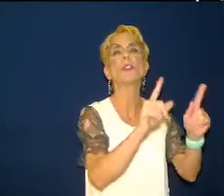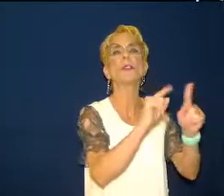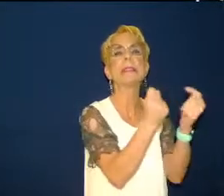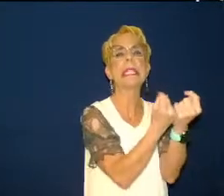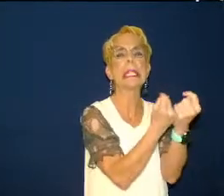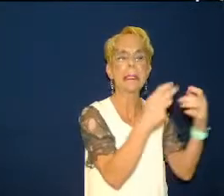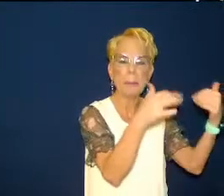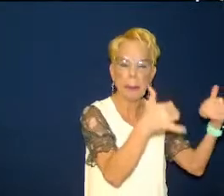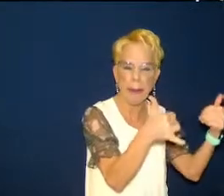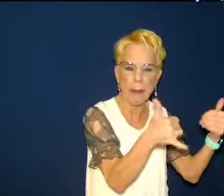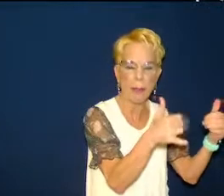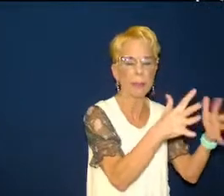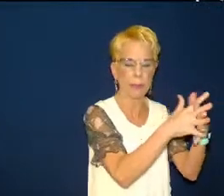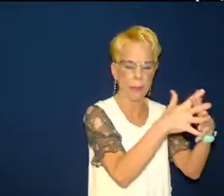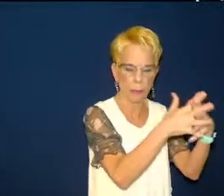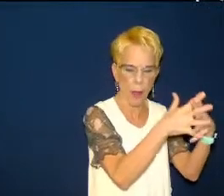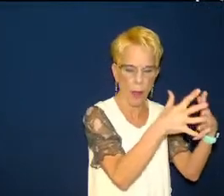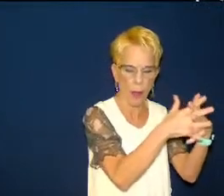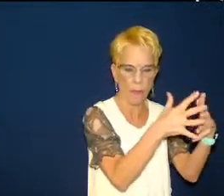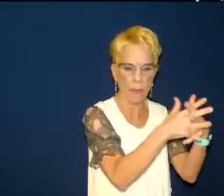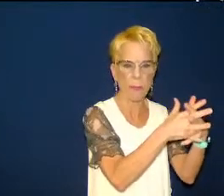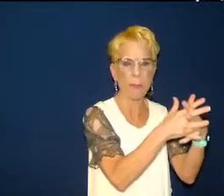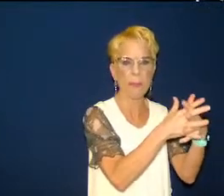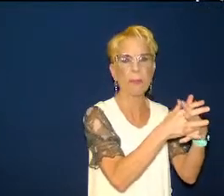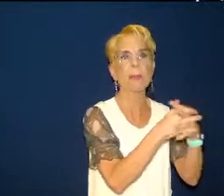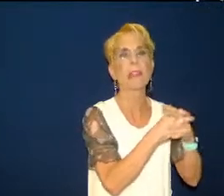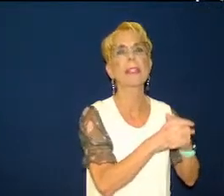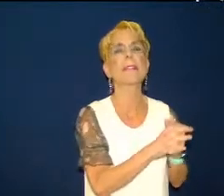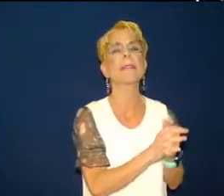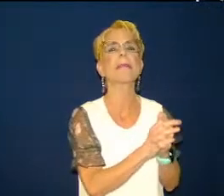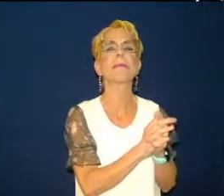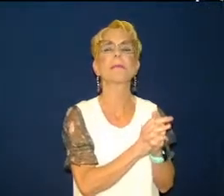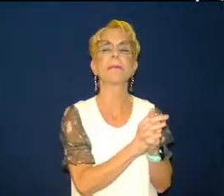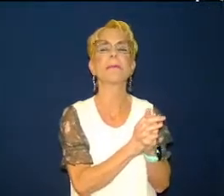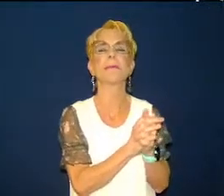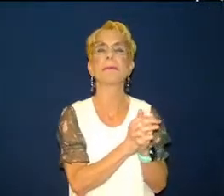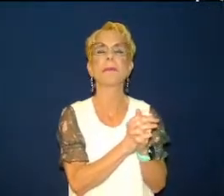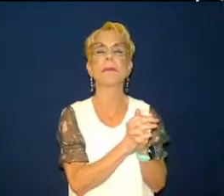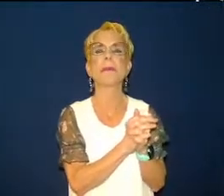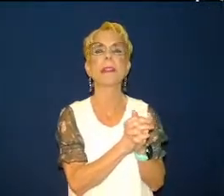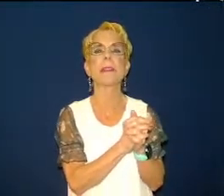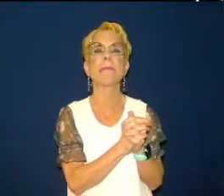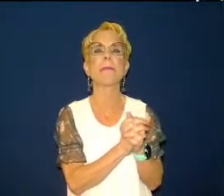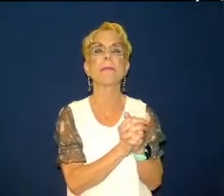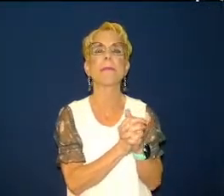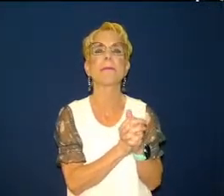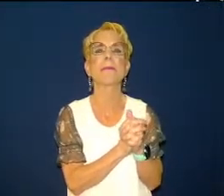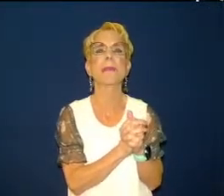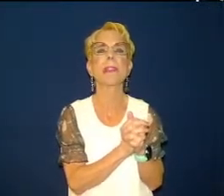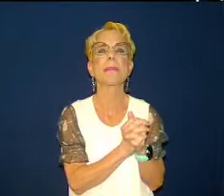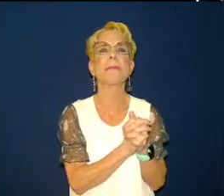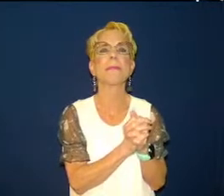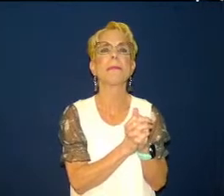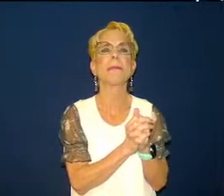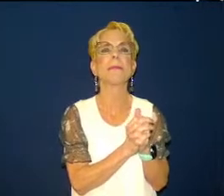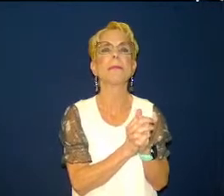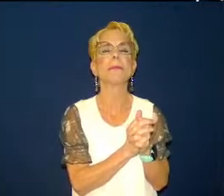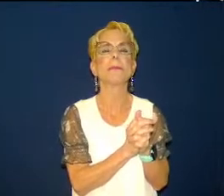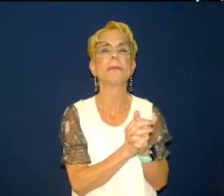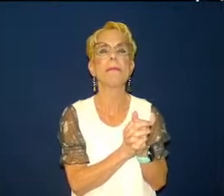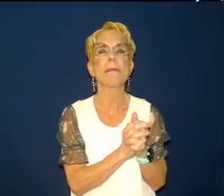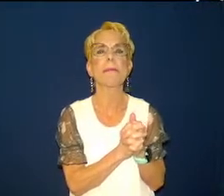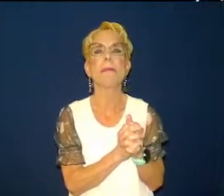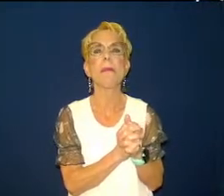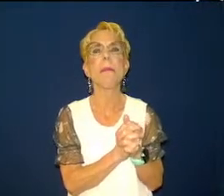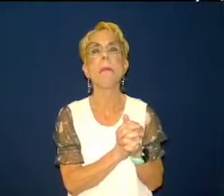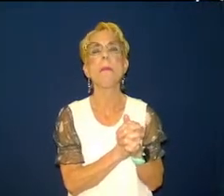alabama i mean matter of fact uh old mr galloway before he passed away he told me he said you know bear bryant took us out to greenville and took us